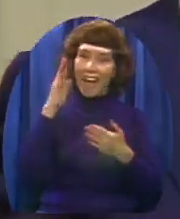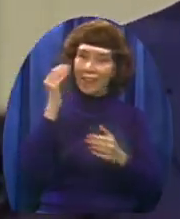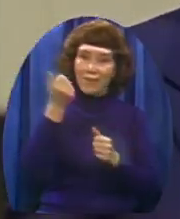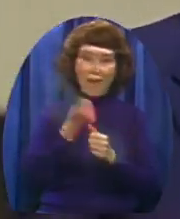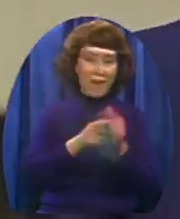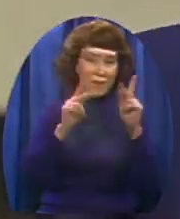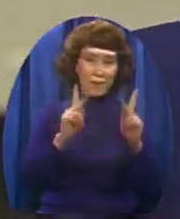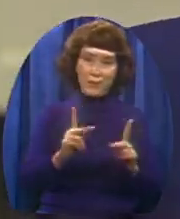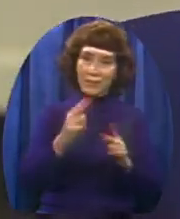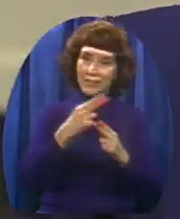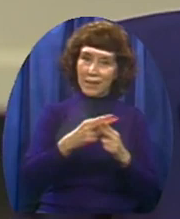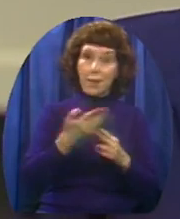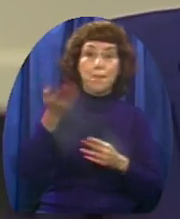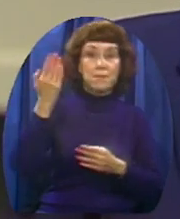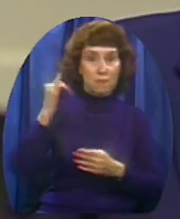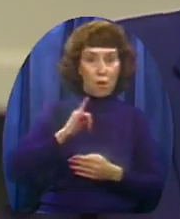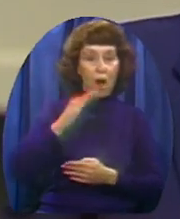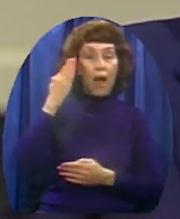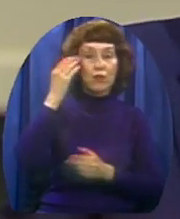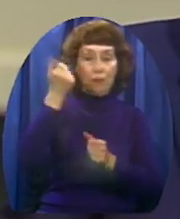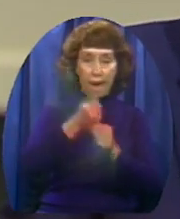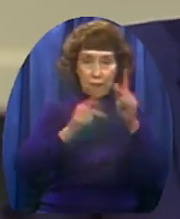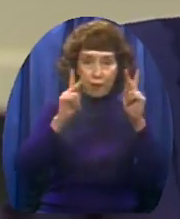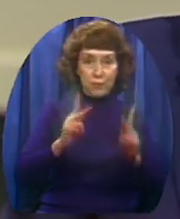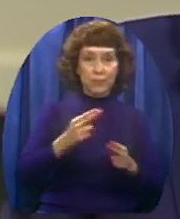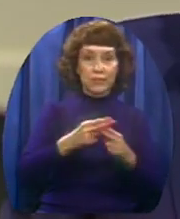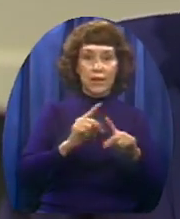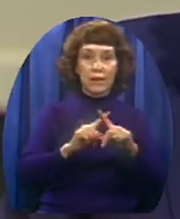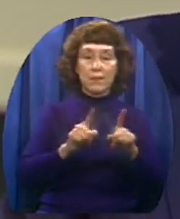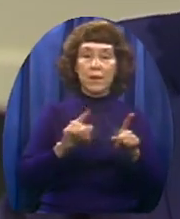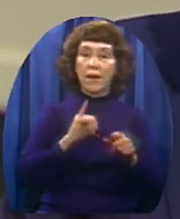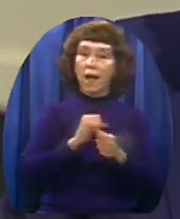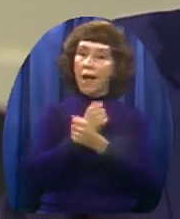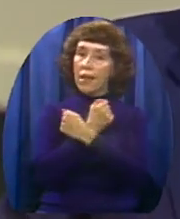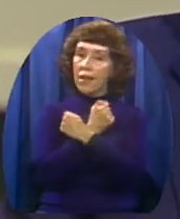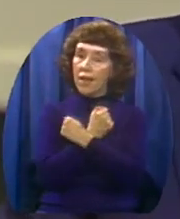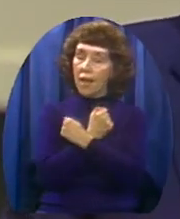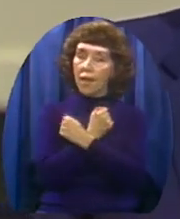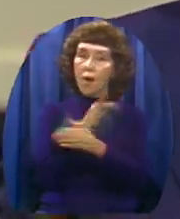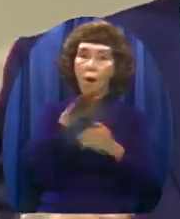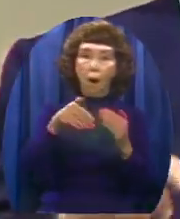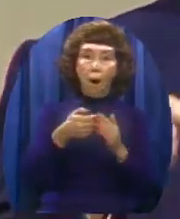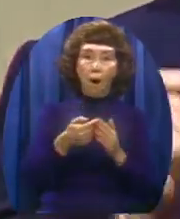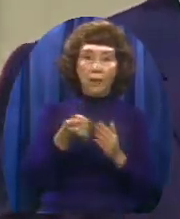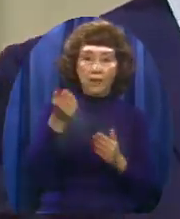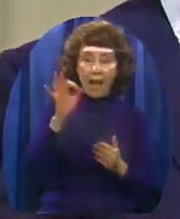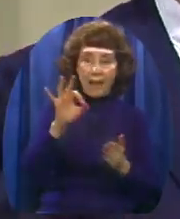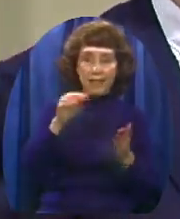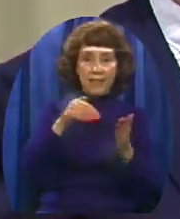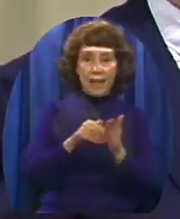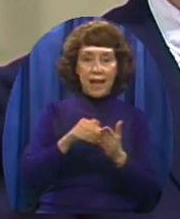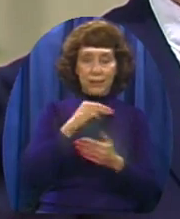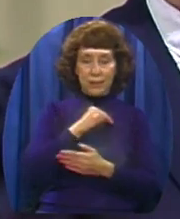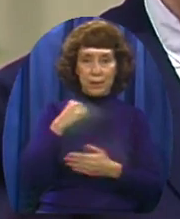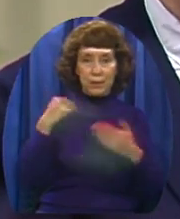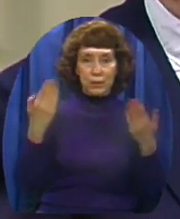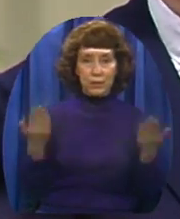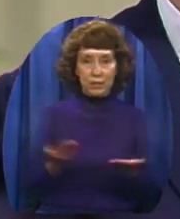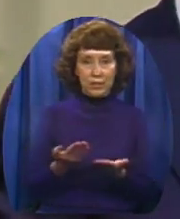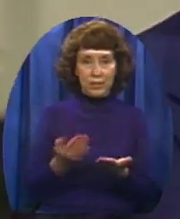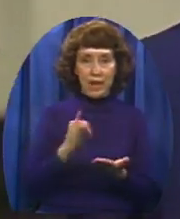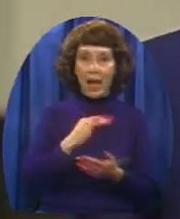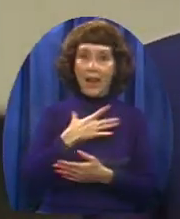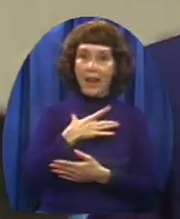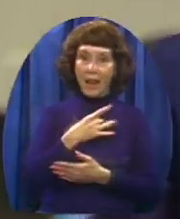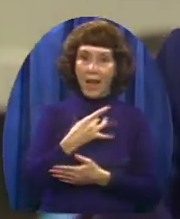There was a time when I did But I can honestly tell you I love every one of them And there's not a member of this church Who I wish would move his letter